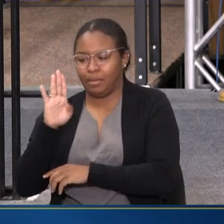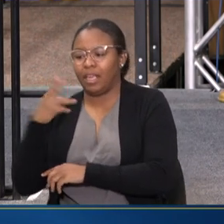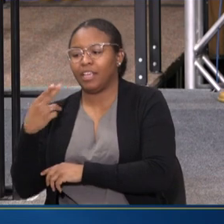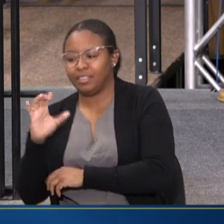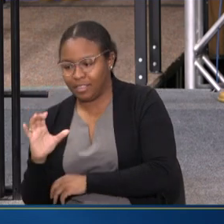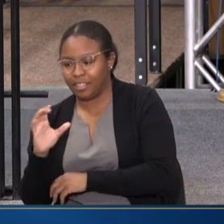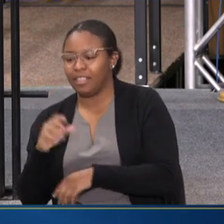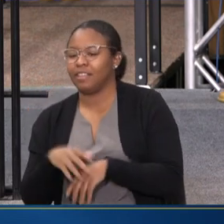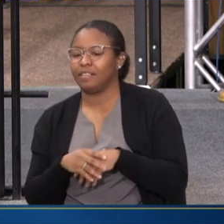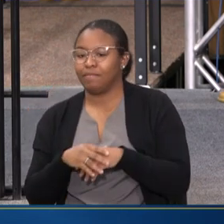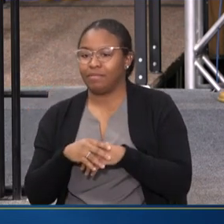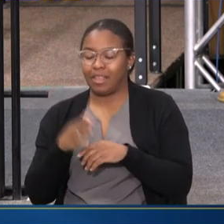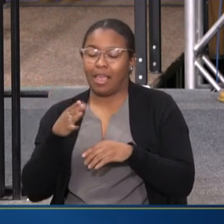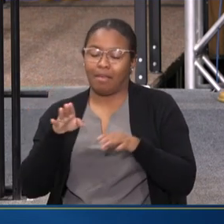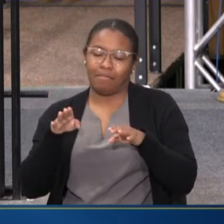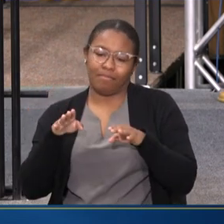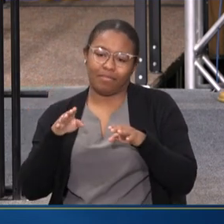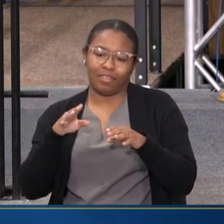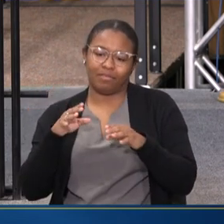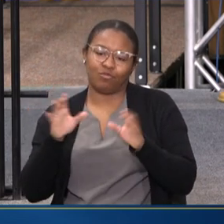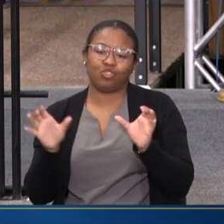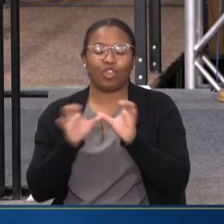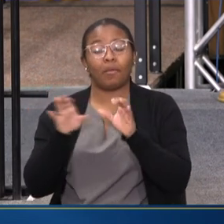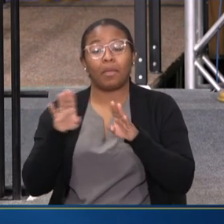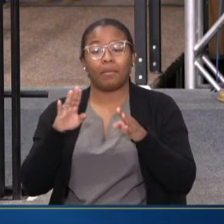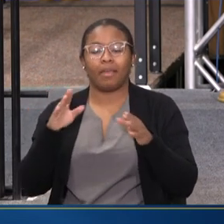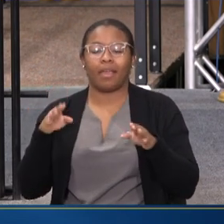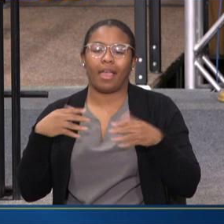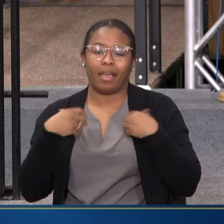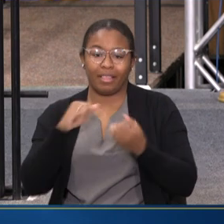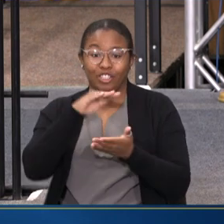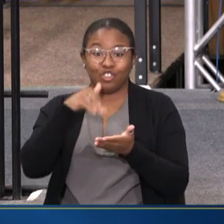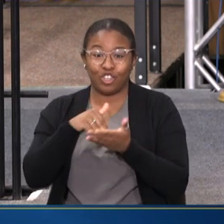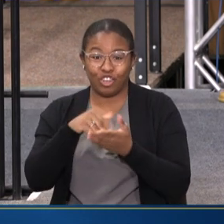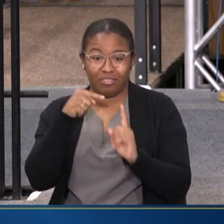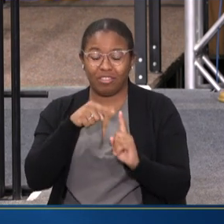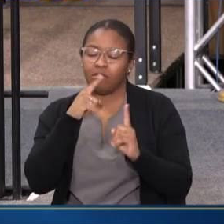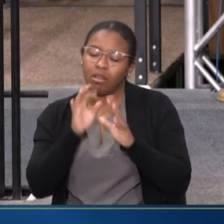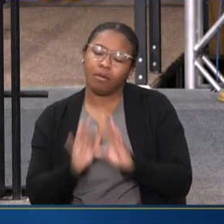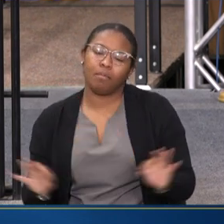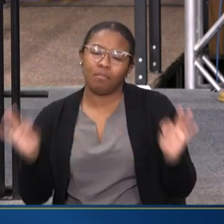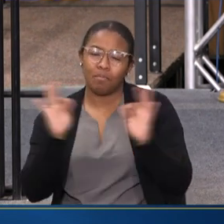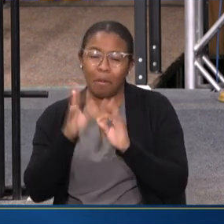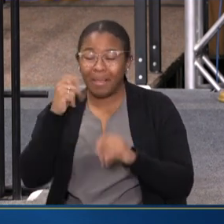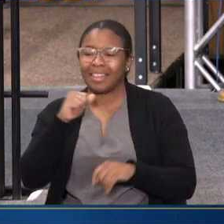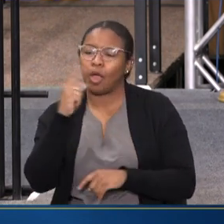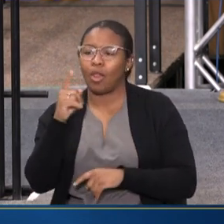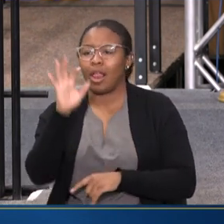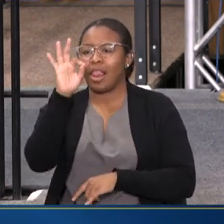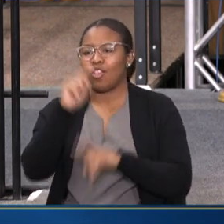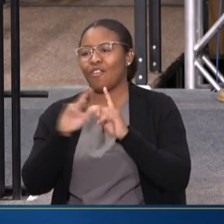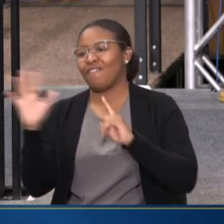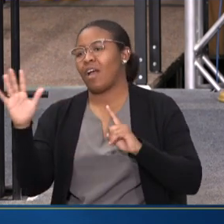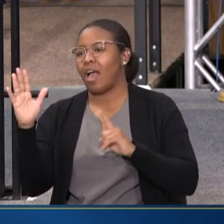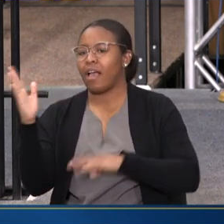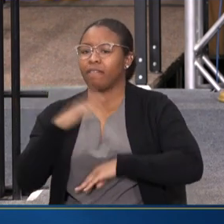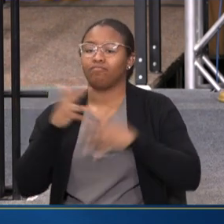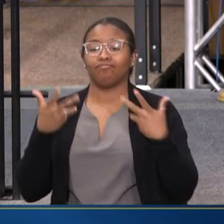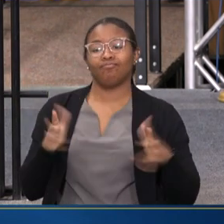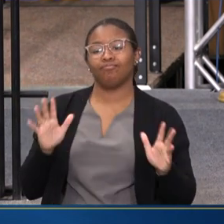CERTIFIED BEHAVIORAL HEALTH CENTERS ARE GOING BE SO IMPORTANT. BECAUSE IT'S NOT JUST 9 TO 5 THAT PEOPLE HAVE A CRISIS.